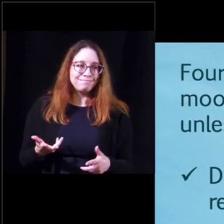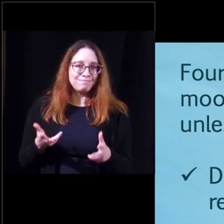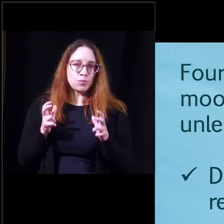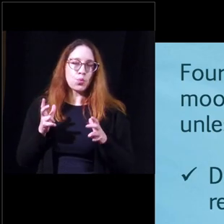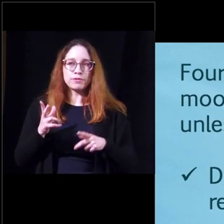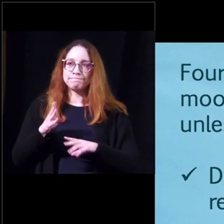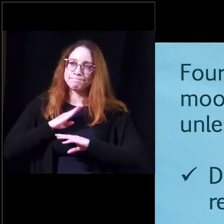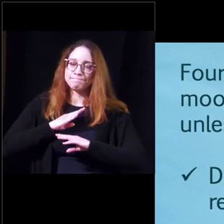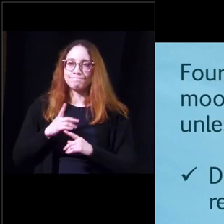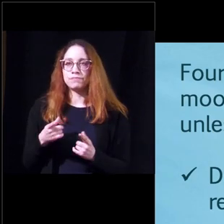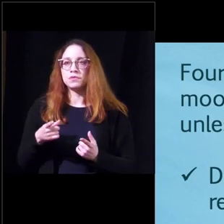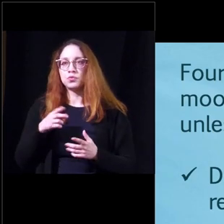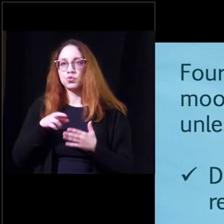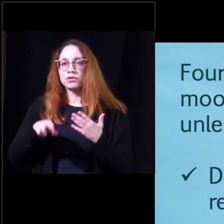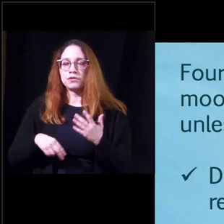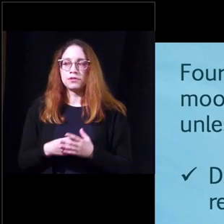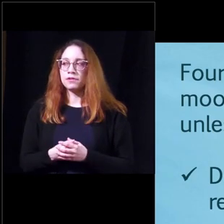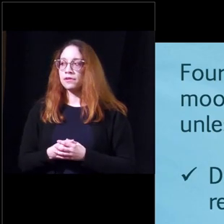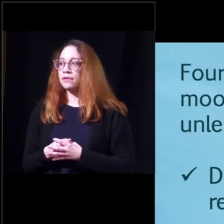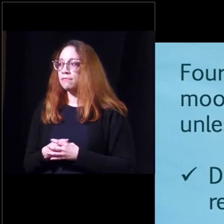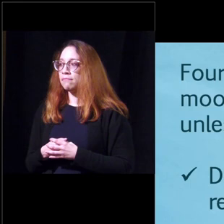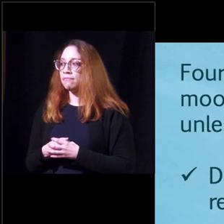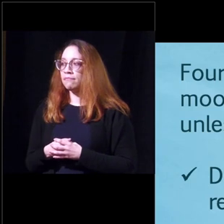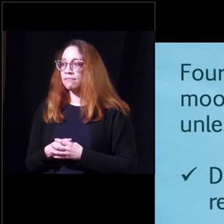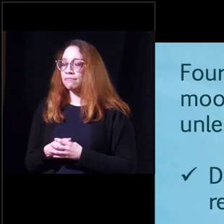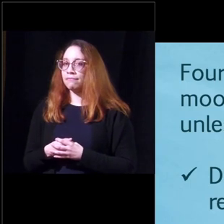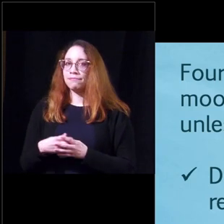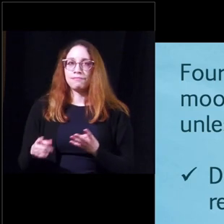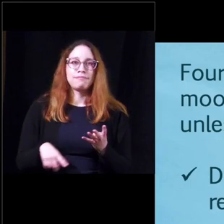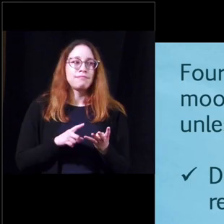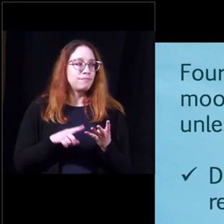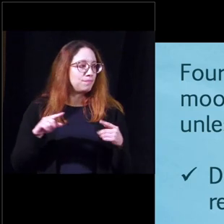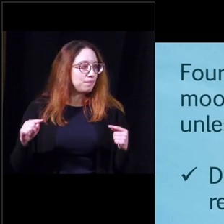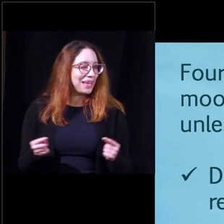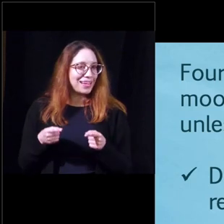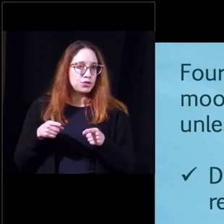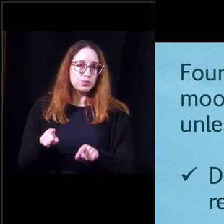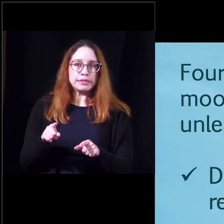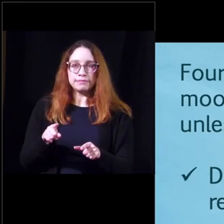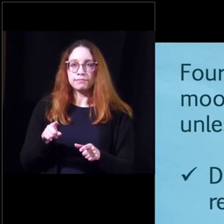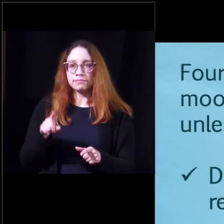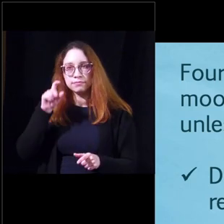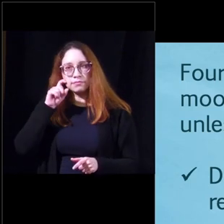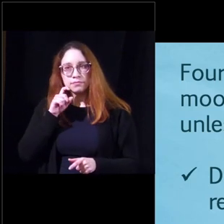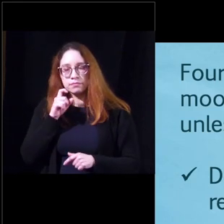satisfactory result and then there's pain during intercourse